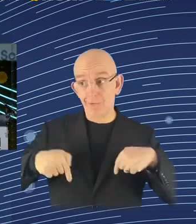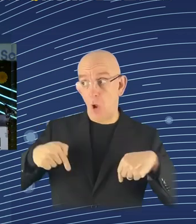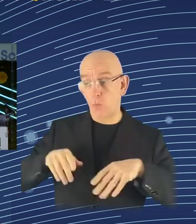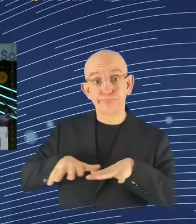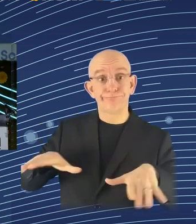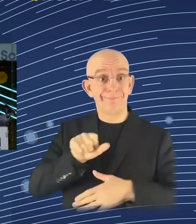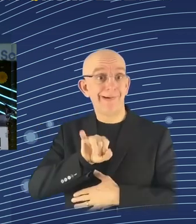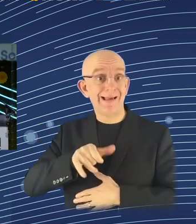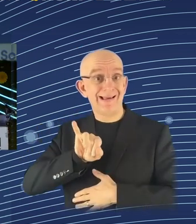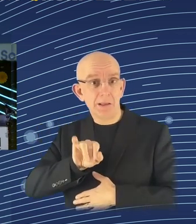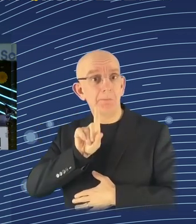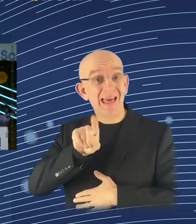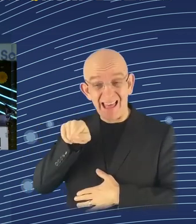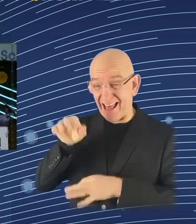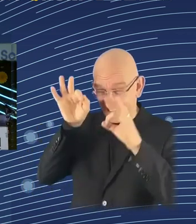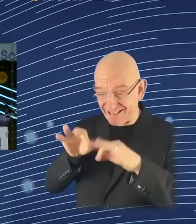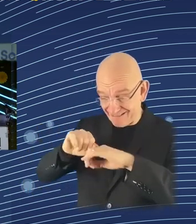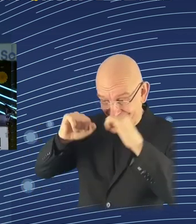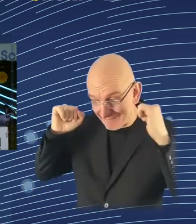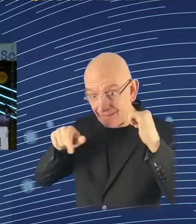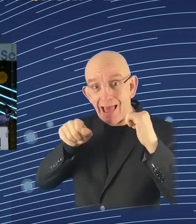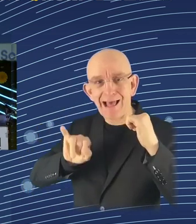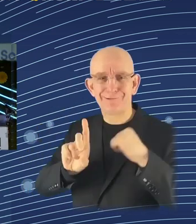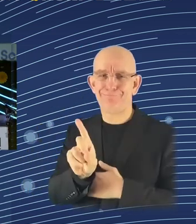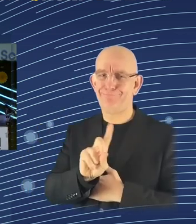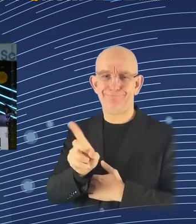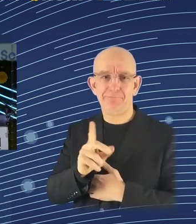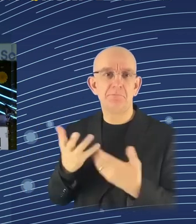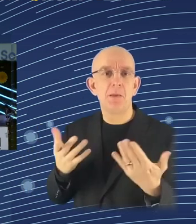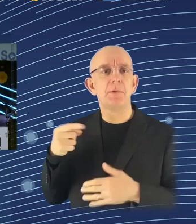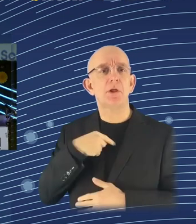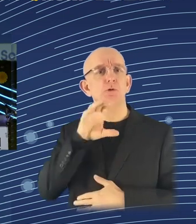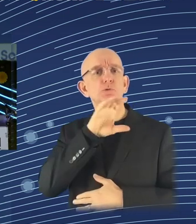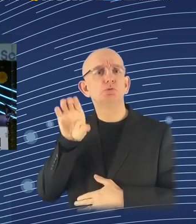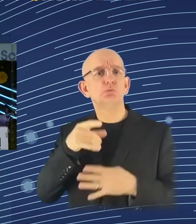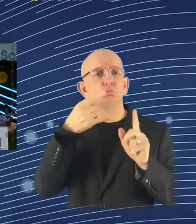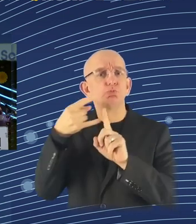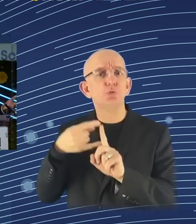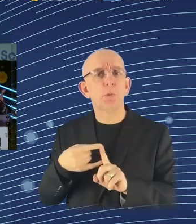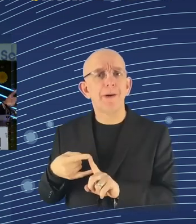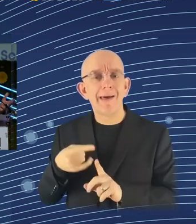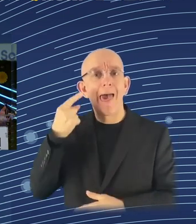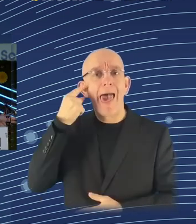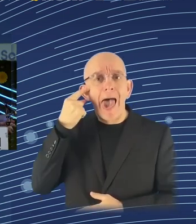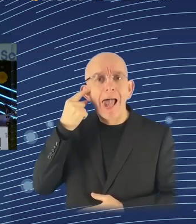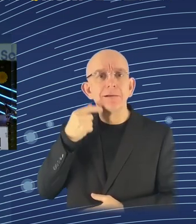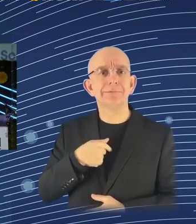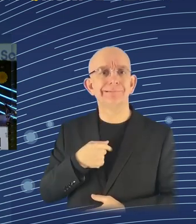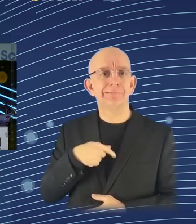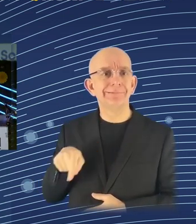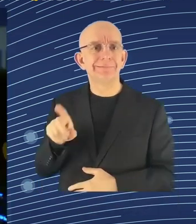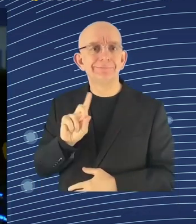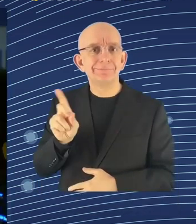workers working from home. What employers mean, I think, when they say AI is that they use digital technologies to communicate.